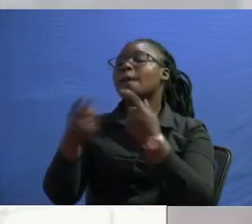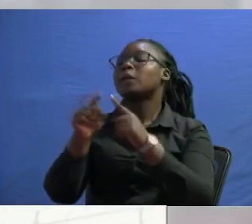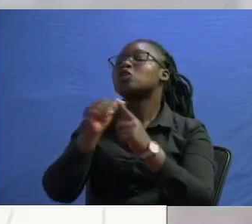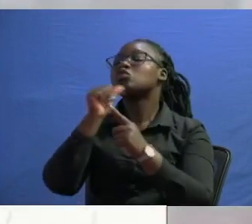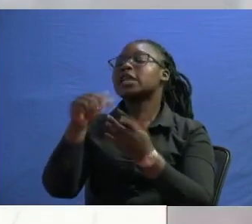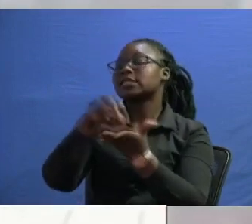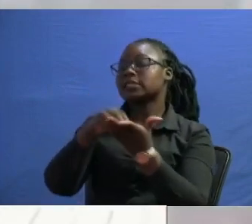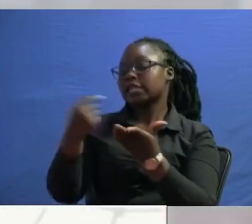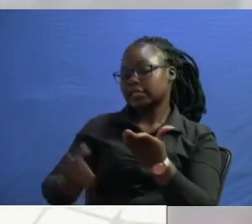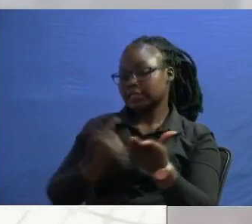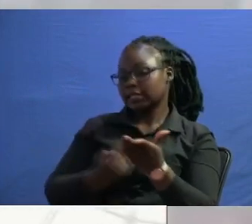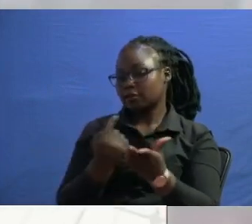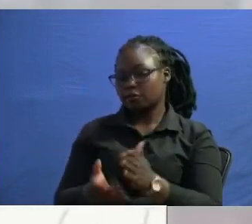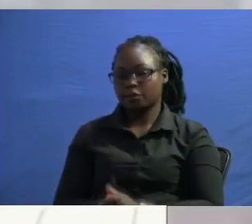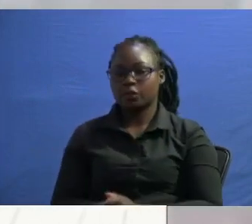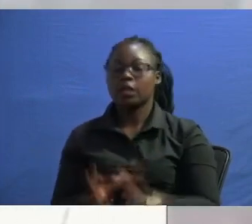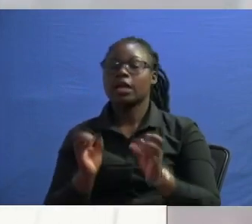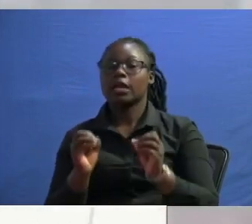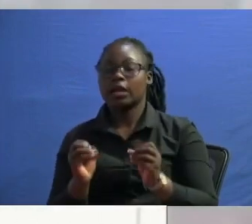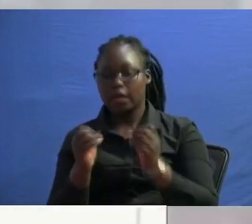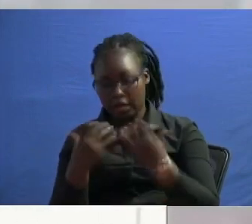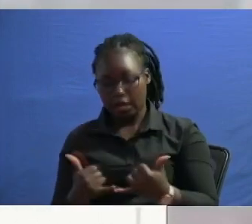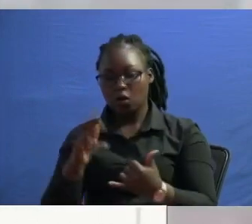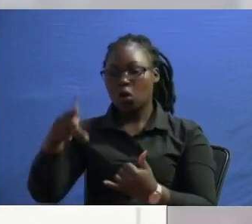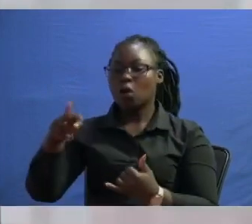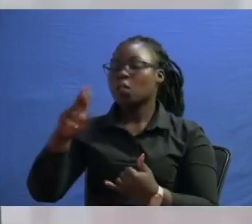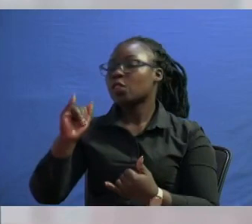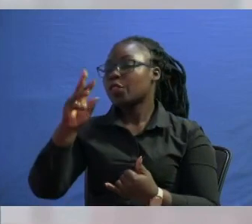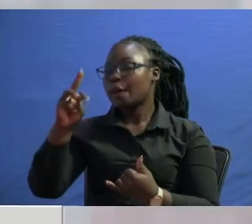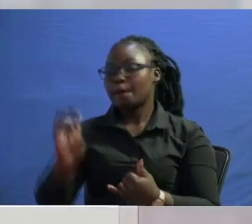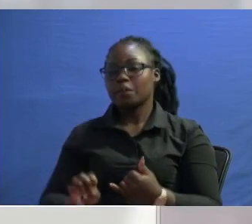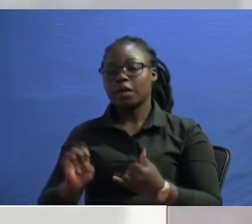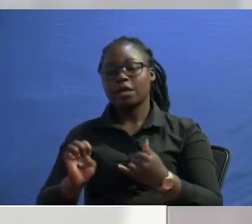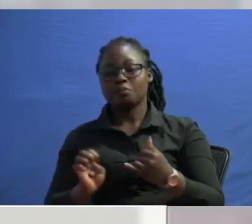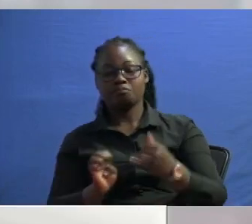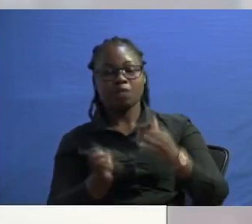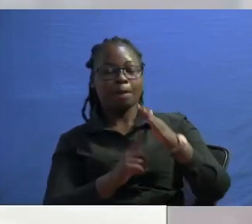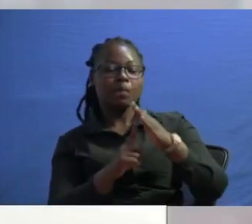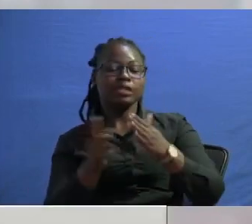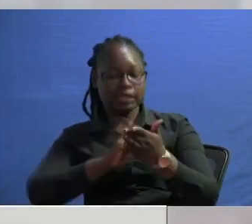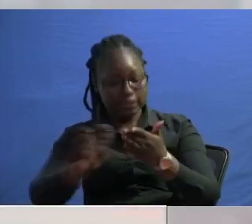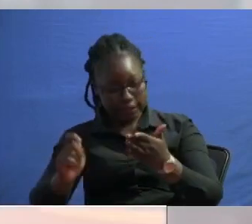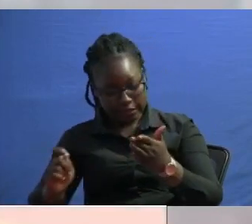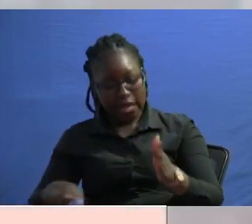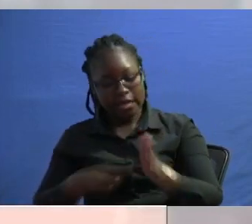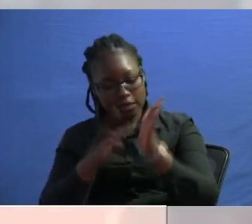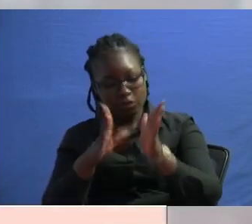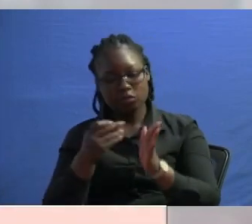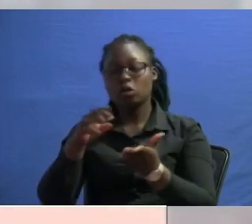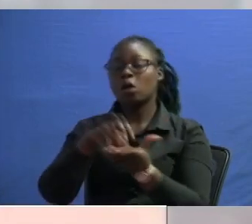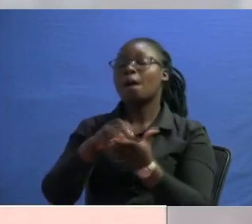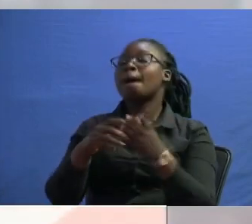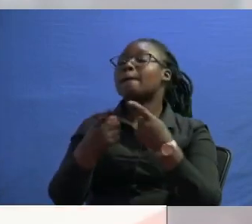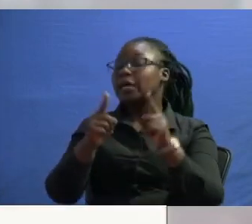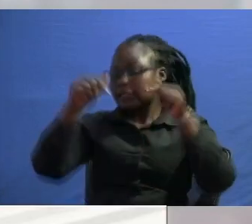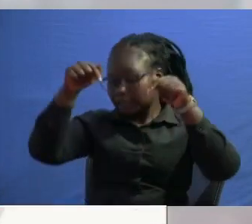status and hold on there the prime minister signed the contract as a representative of the state yes but as we speak right